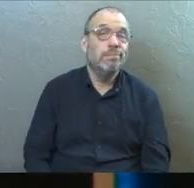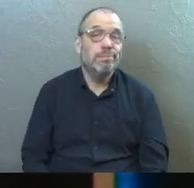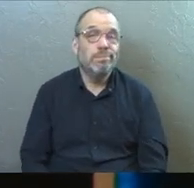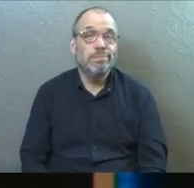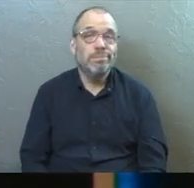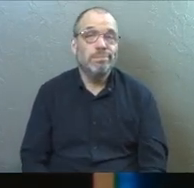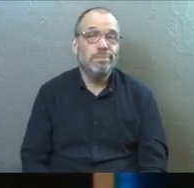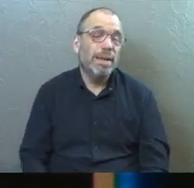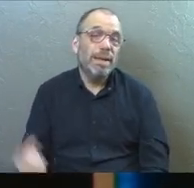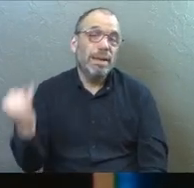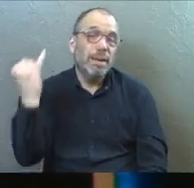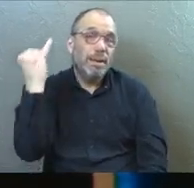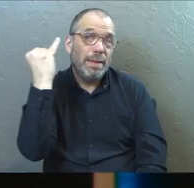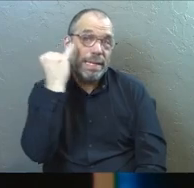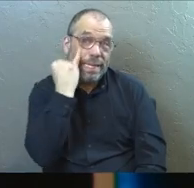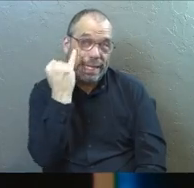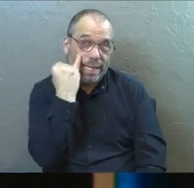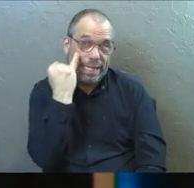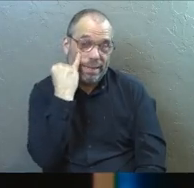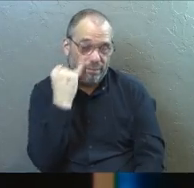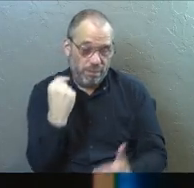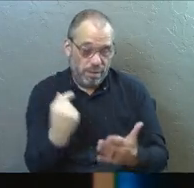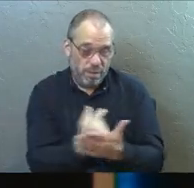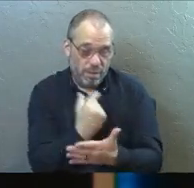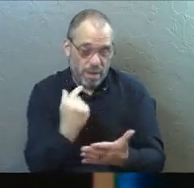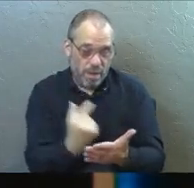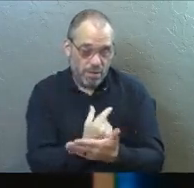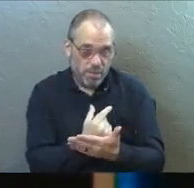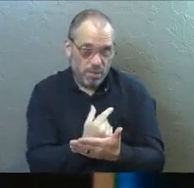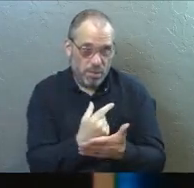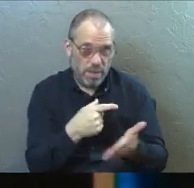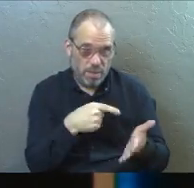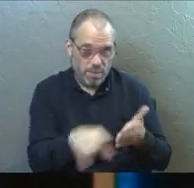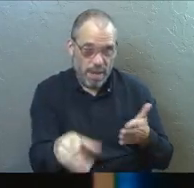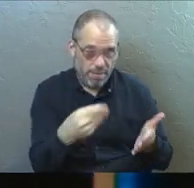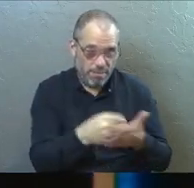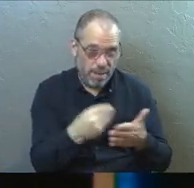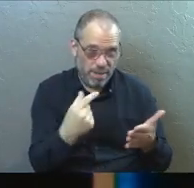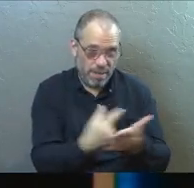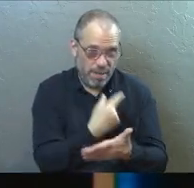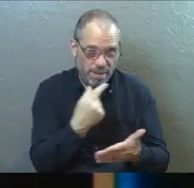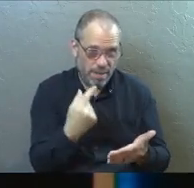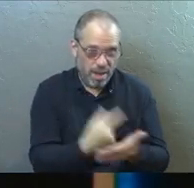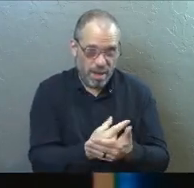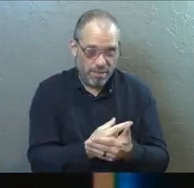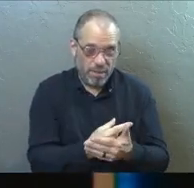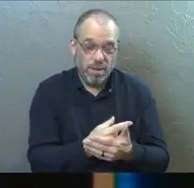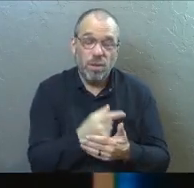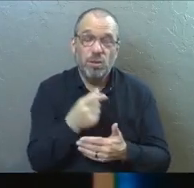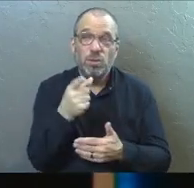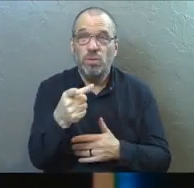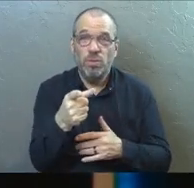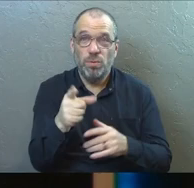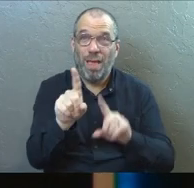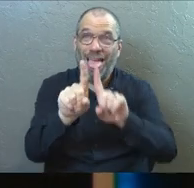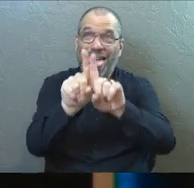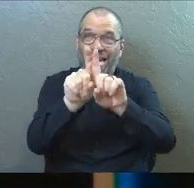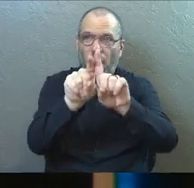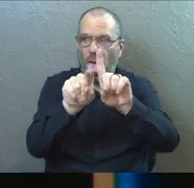If there is any form in which the gospel is being bought and paid for, you have left the path of Jesus Christ.